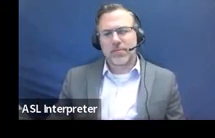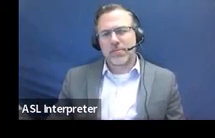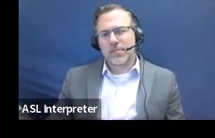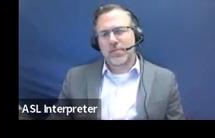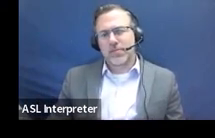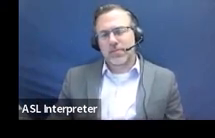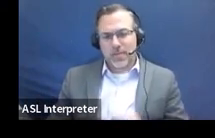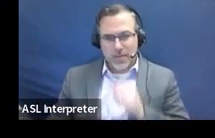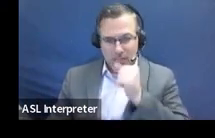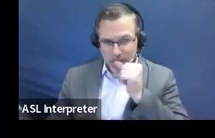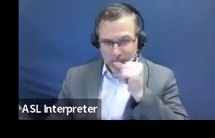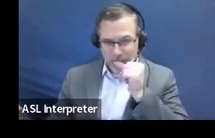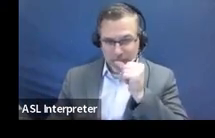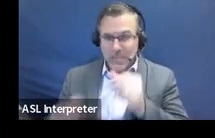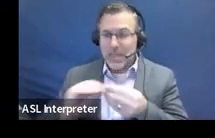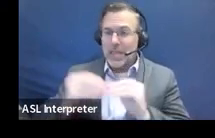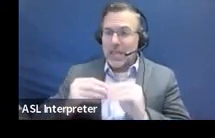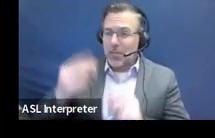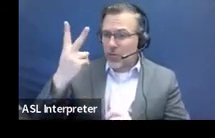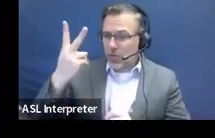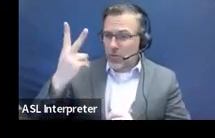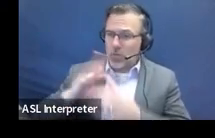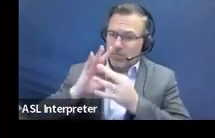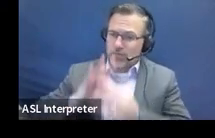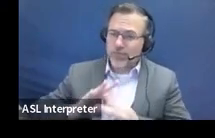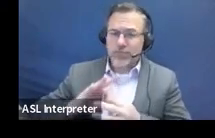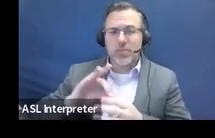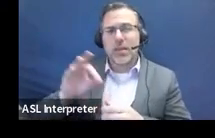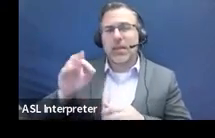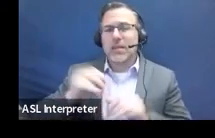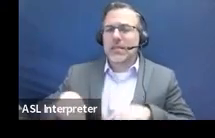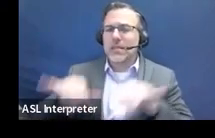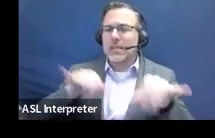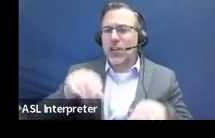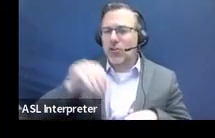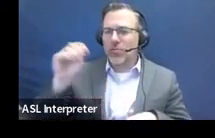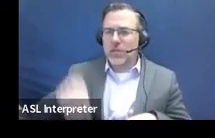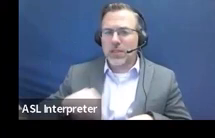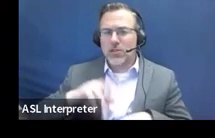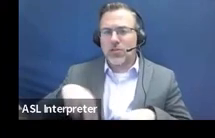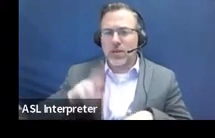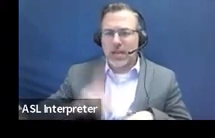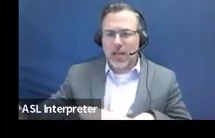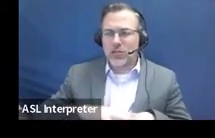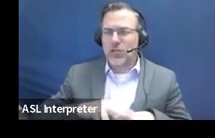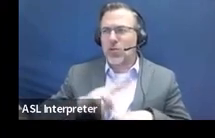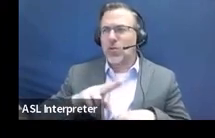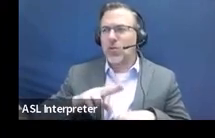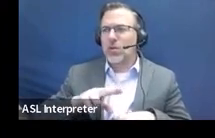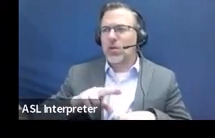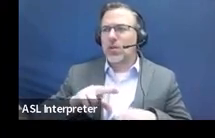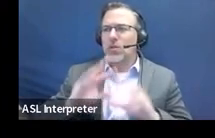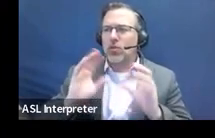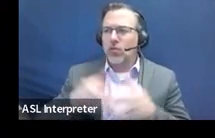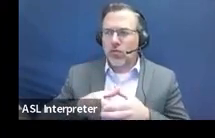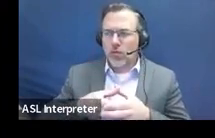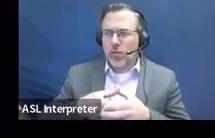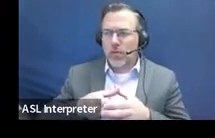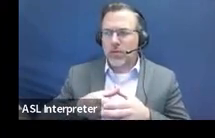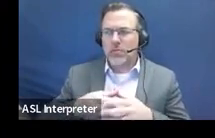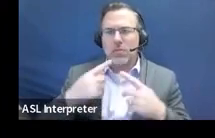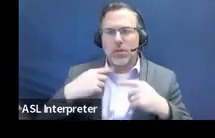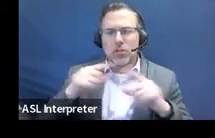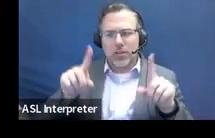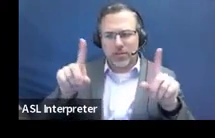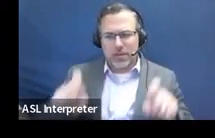question two is about standard or percentile scores on nationally normed group administered achievement tests. So